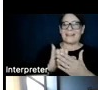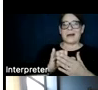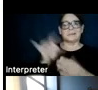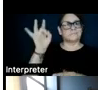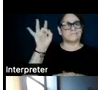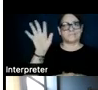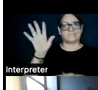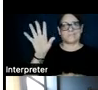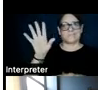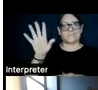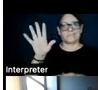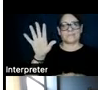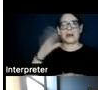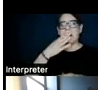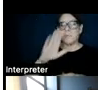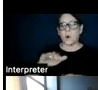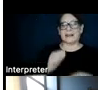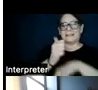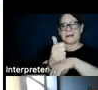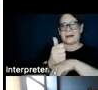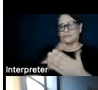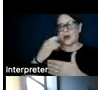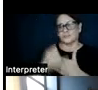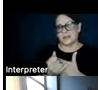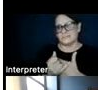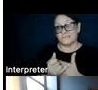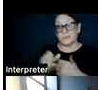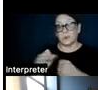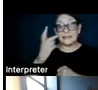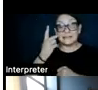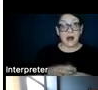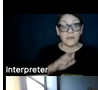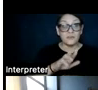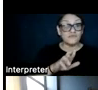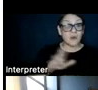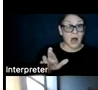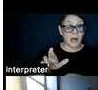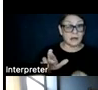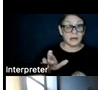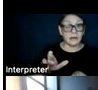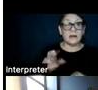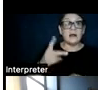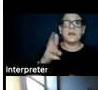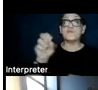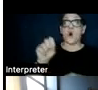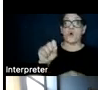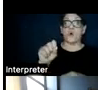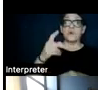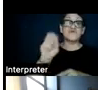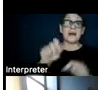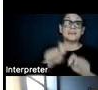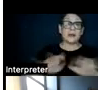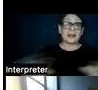for a very poorly cited project. And as you can see on the right, the press release from Center for